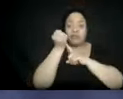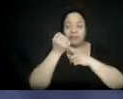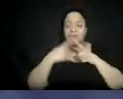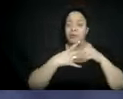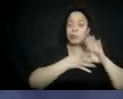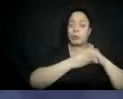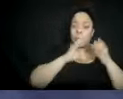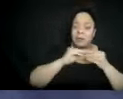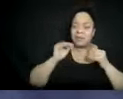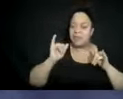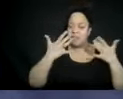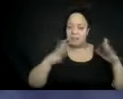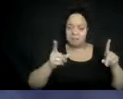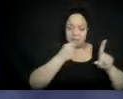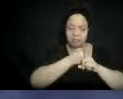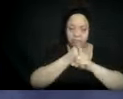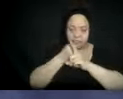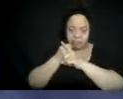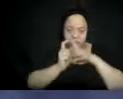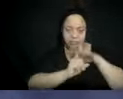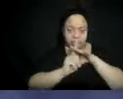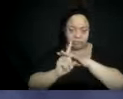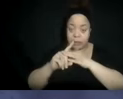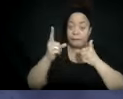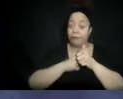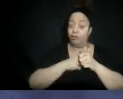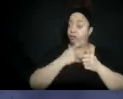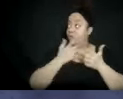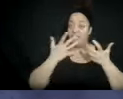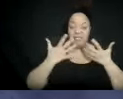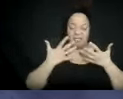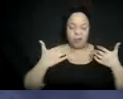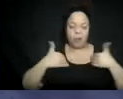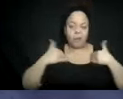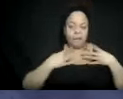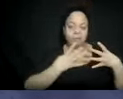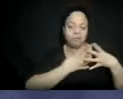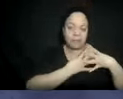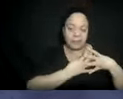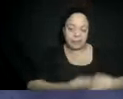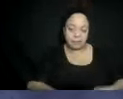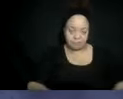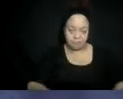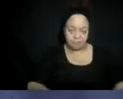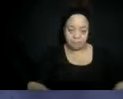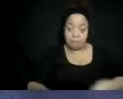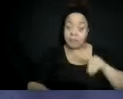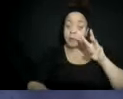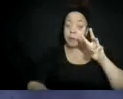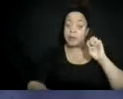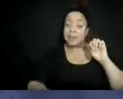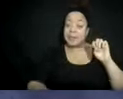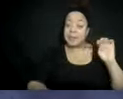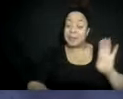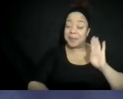Bois's census, again, looking at the numbers in the past and then thinking about this current moment. So I'm wondering if people